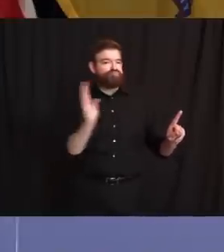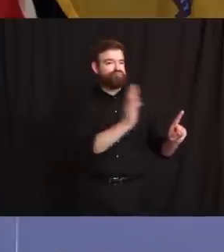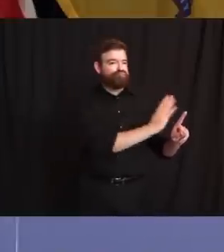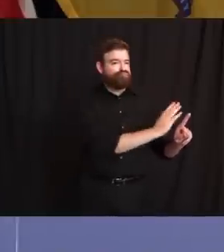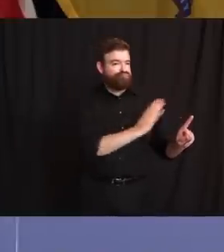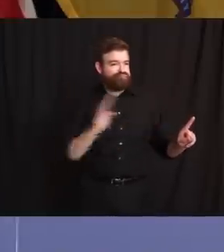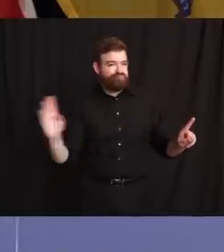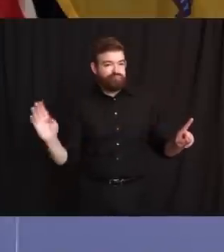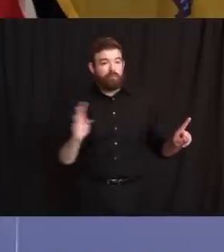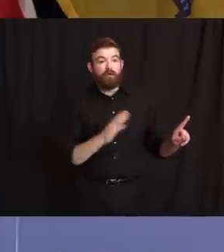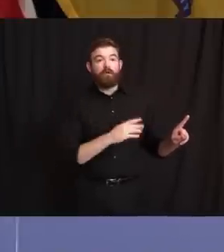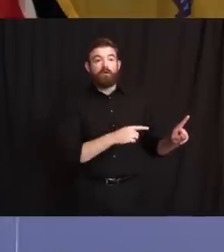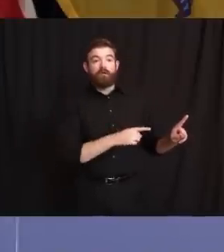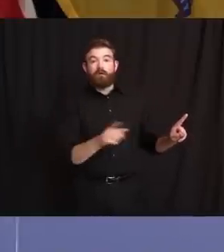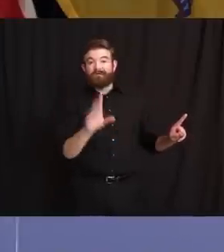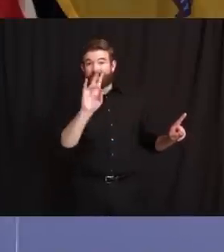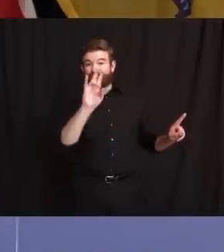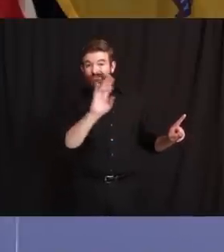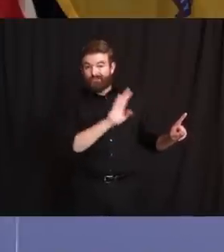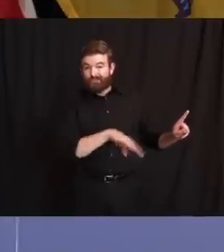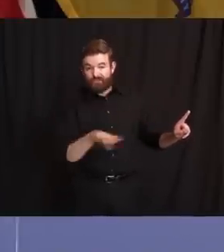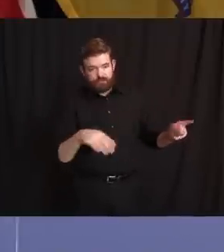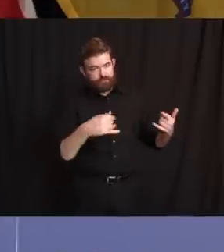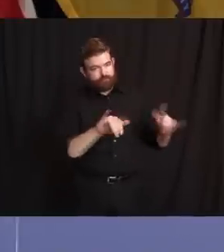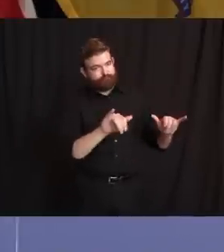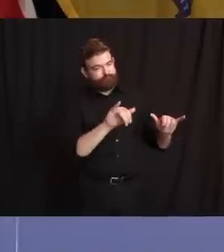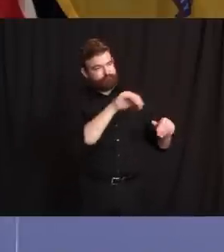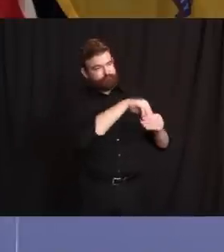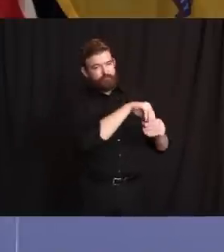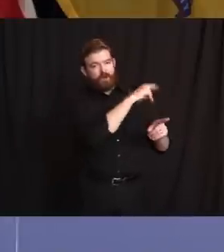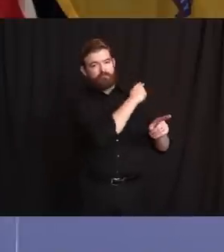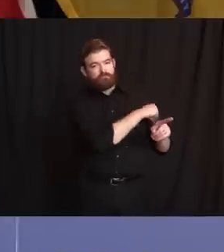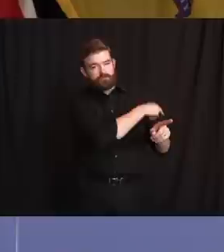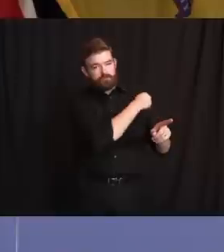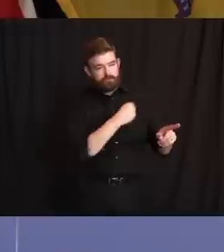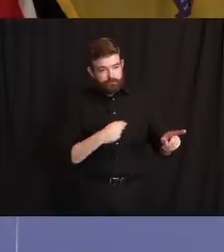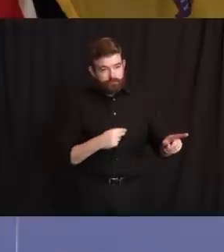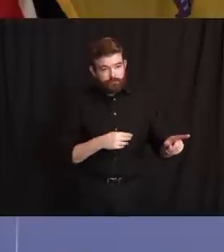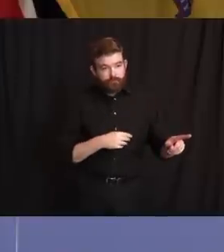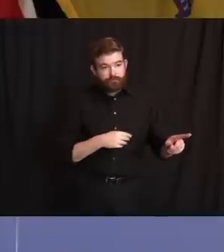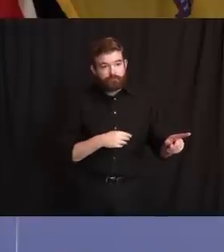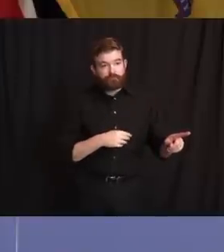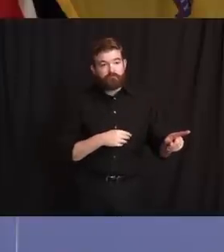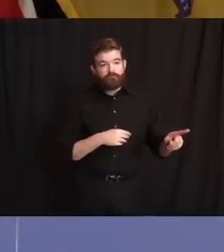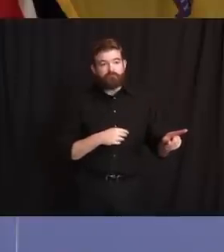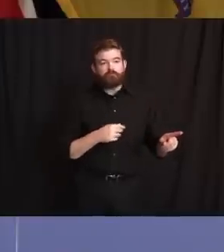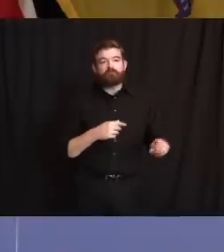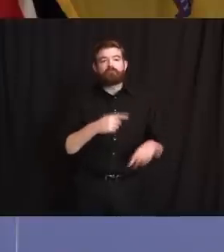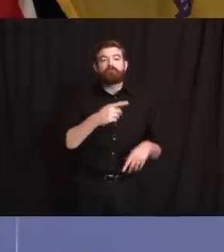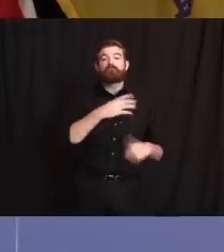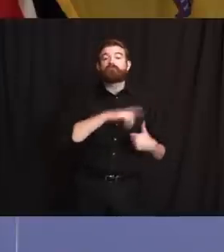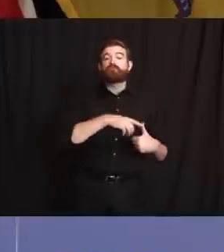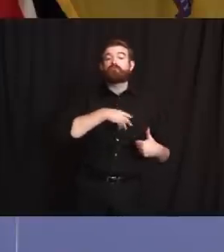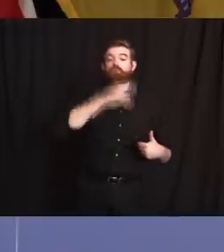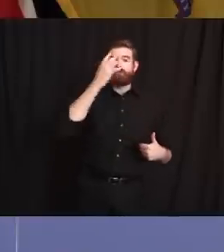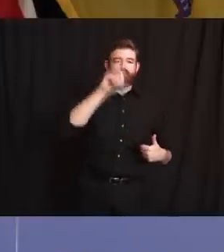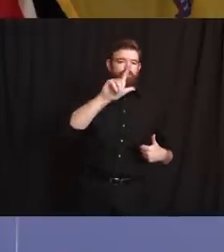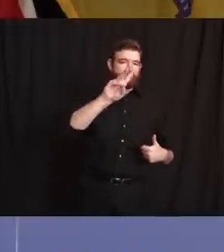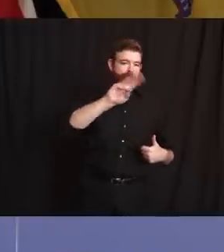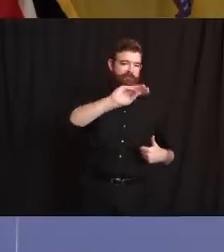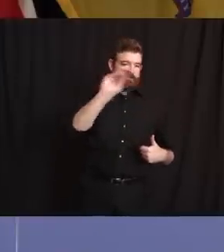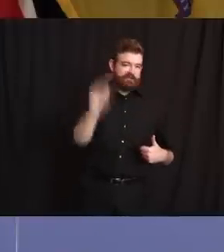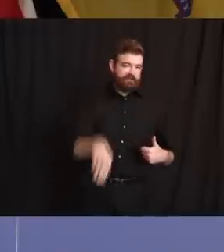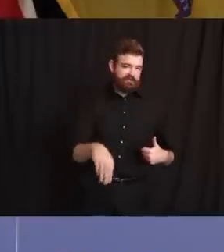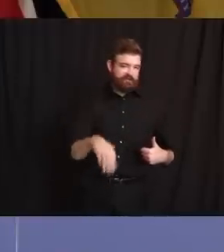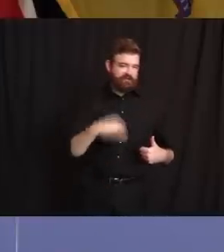still hospitalized. The breakdown by race and ethnicity is white 26%, black 26%,